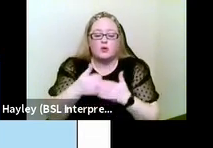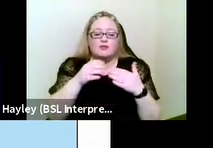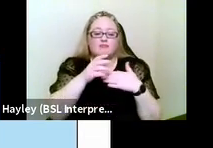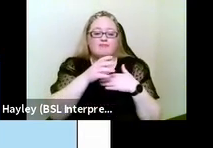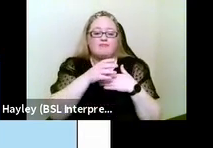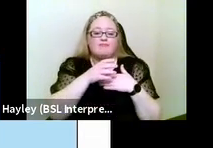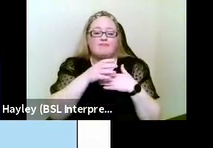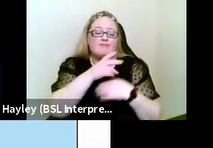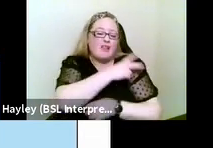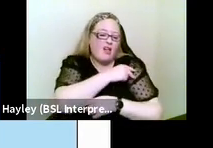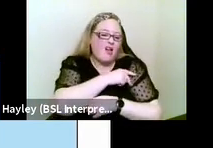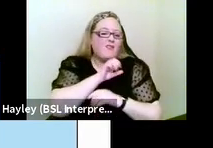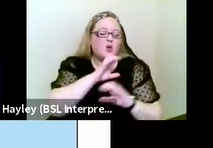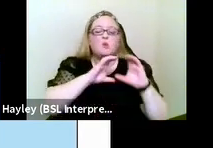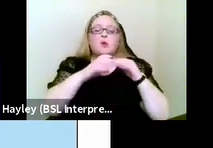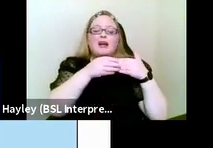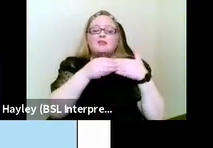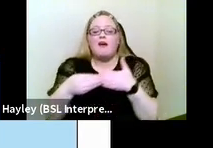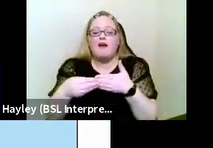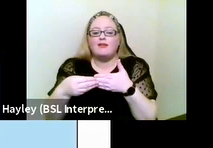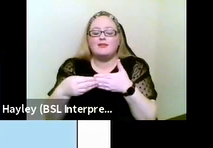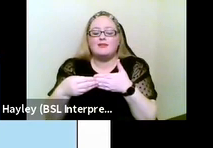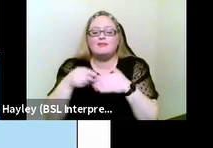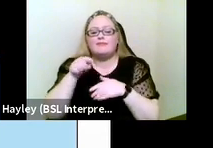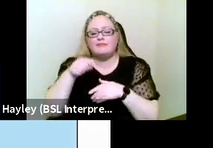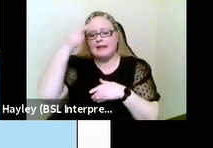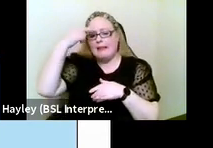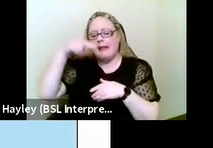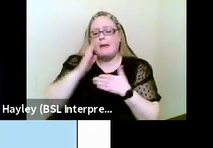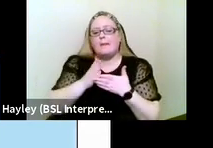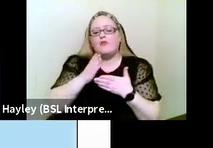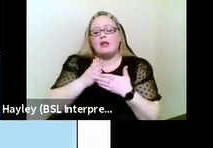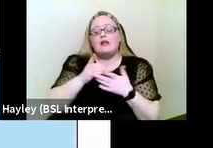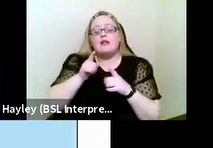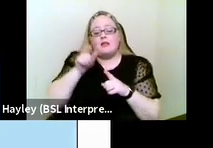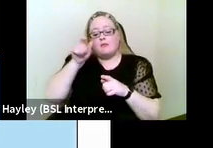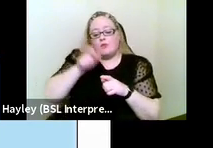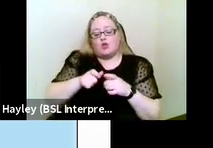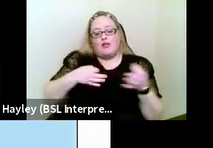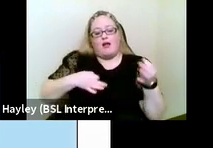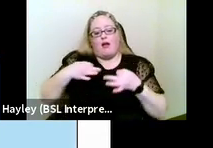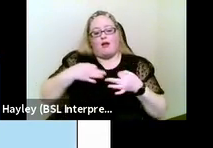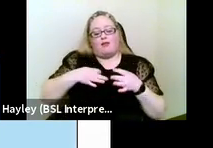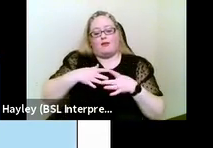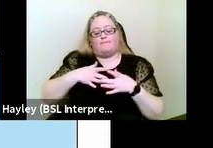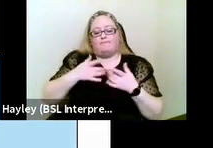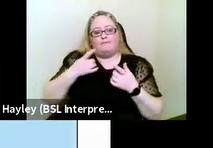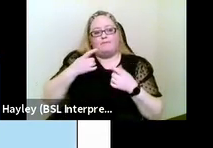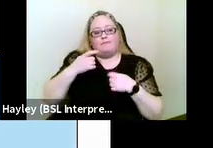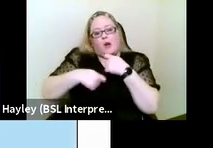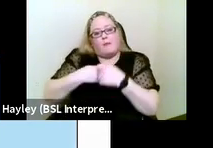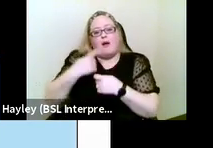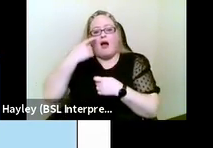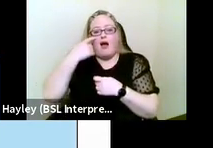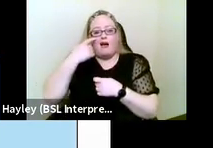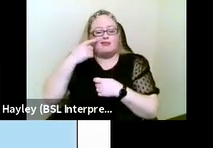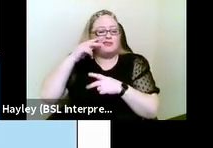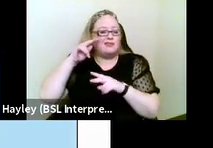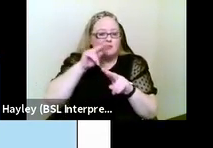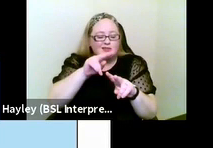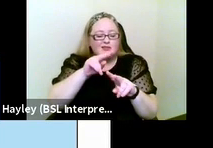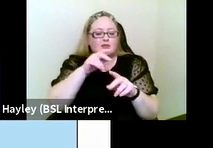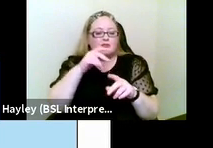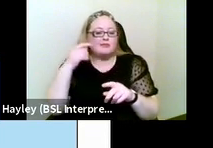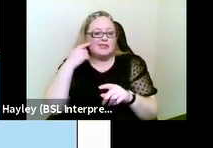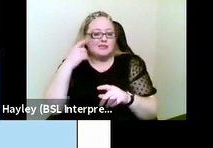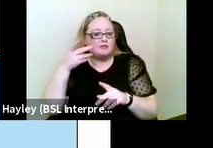Communicator guides is the name of people that act really as the eyes and ears of deaf, blind people, supporting them to do day